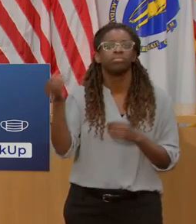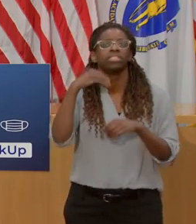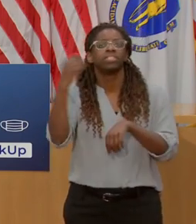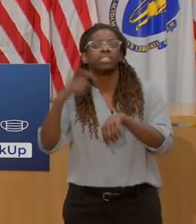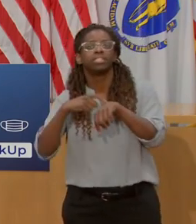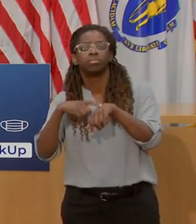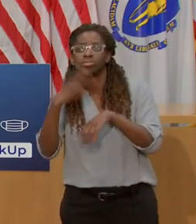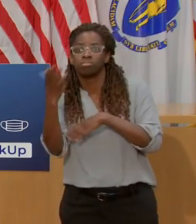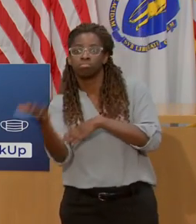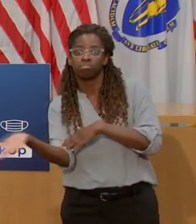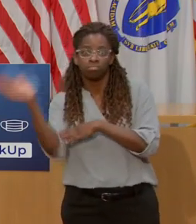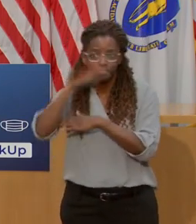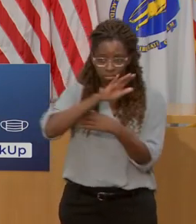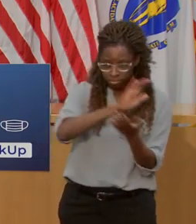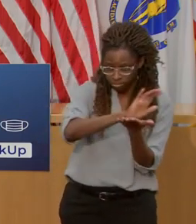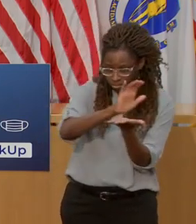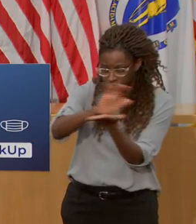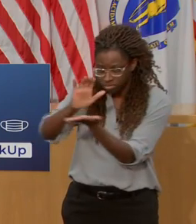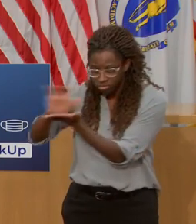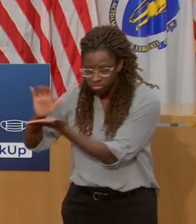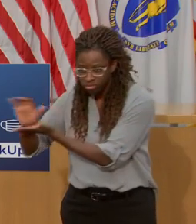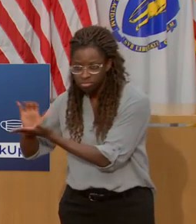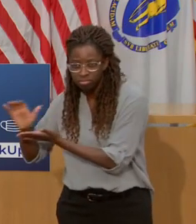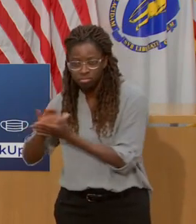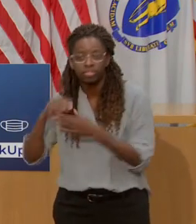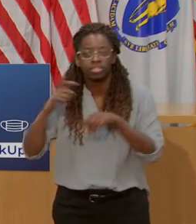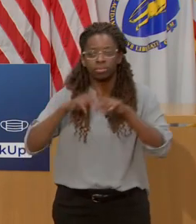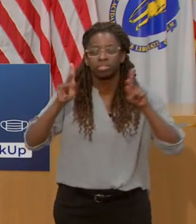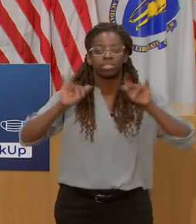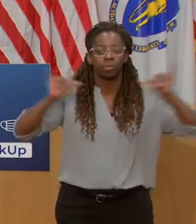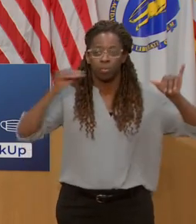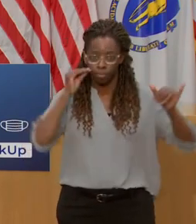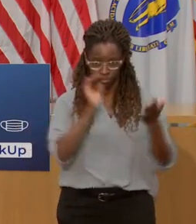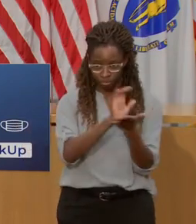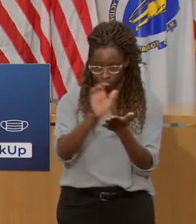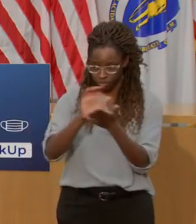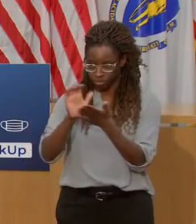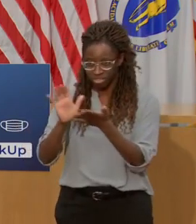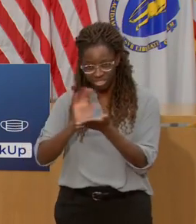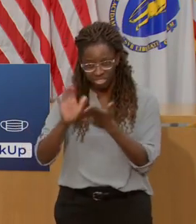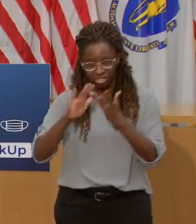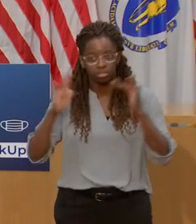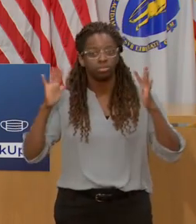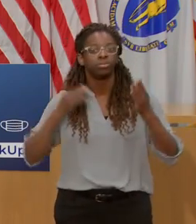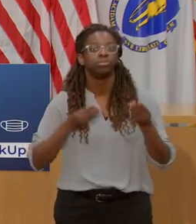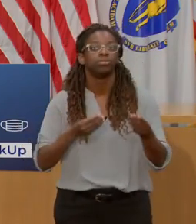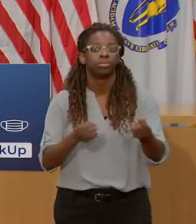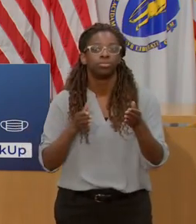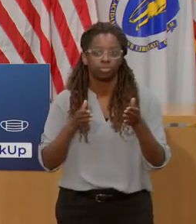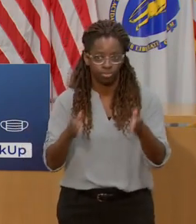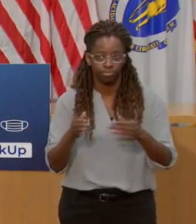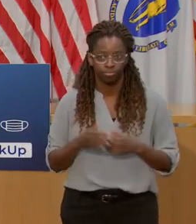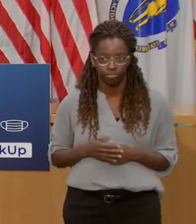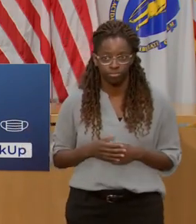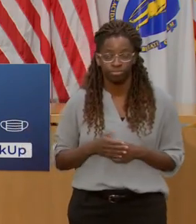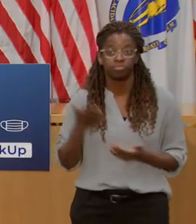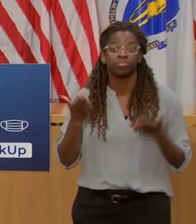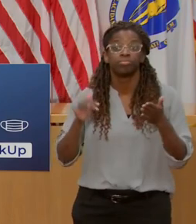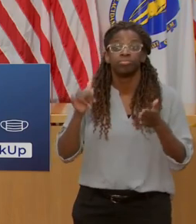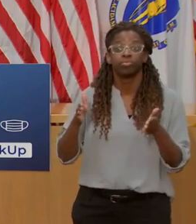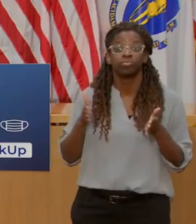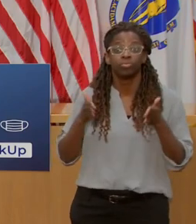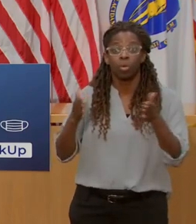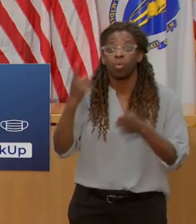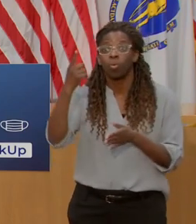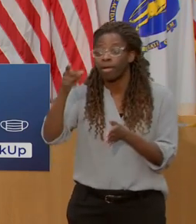snowfall periods in this storm, some major roads may have only one lane open for travel. In the nearly six years I've been doing these winter press